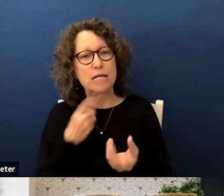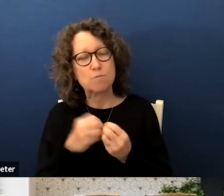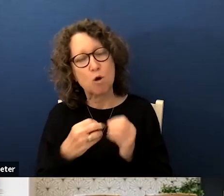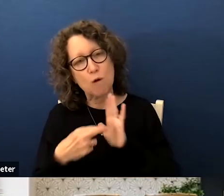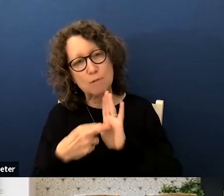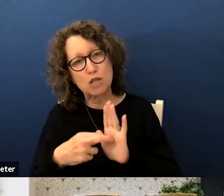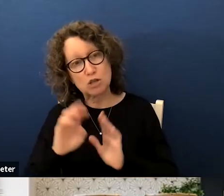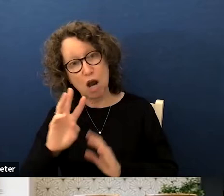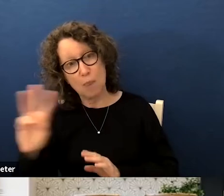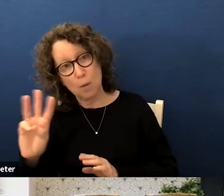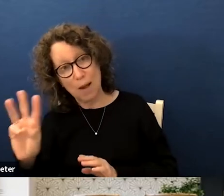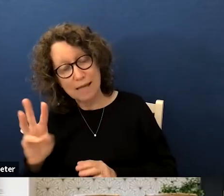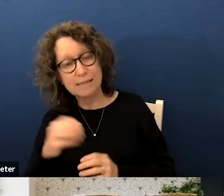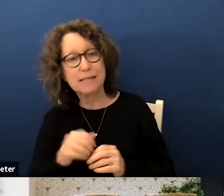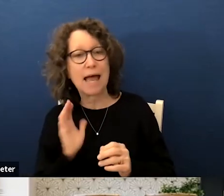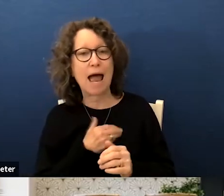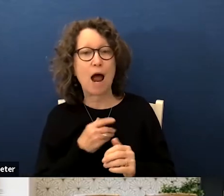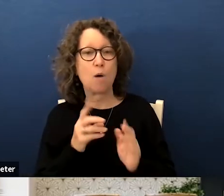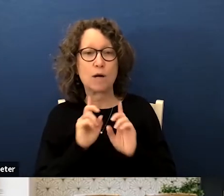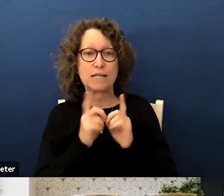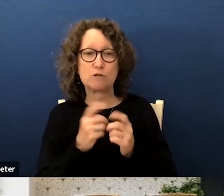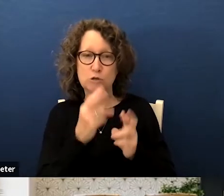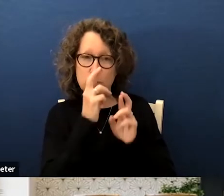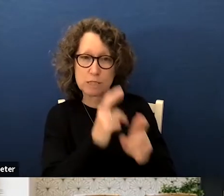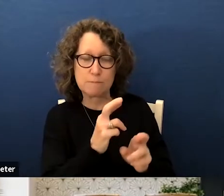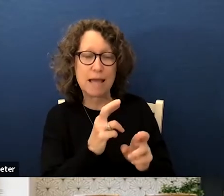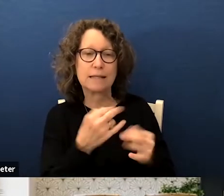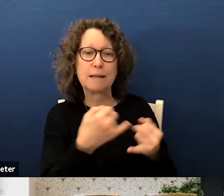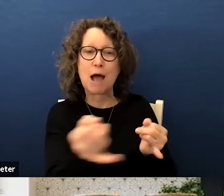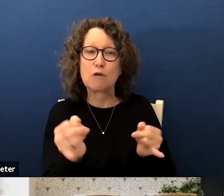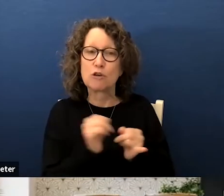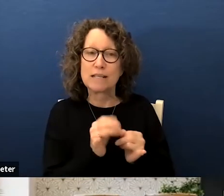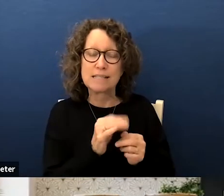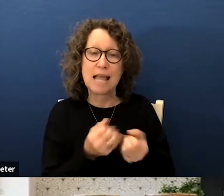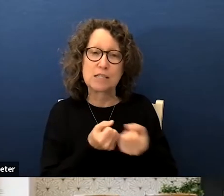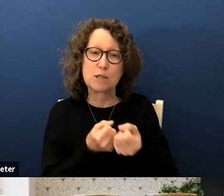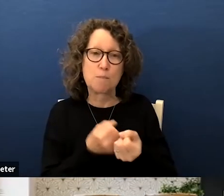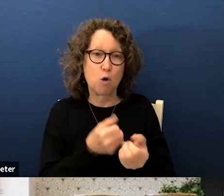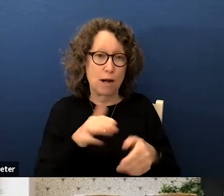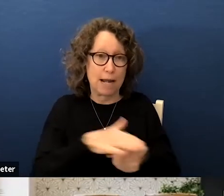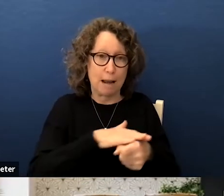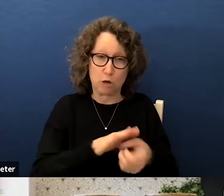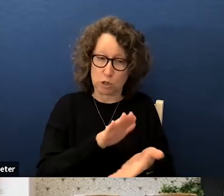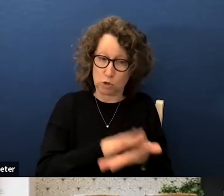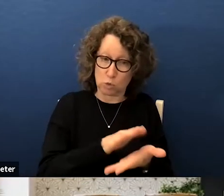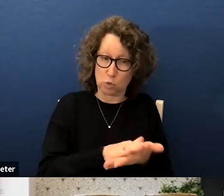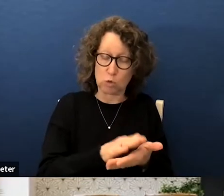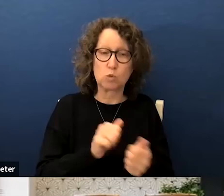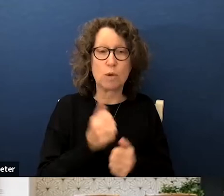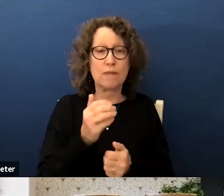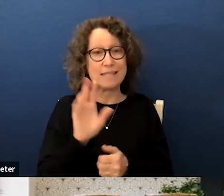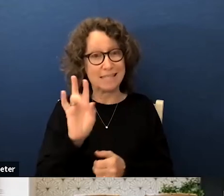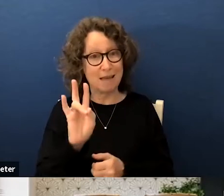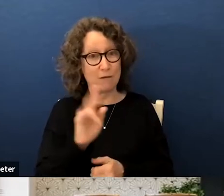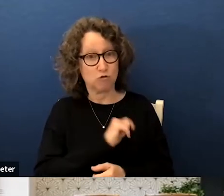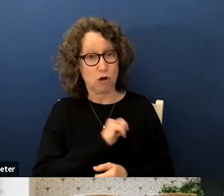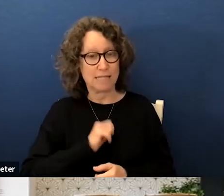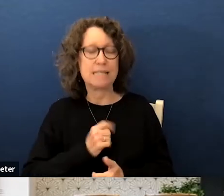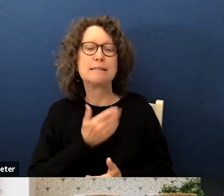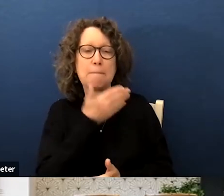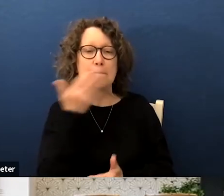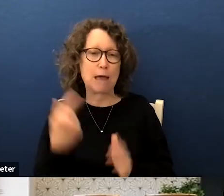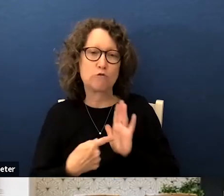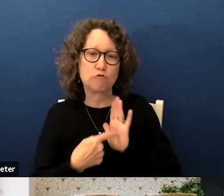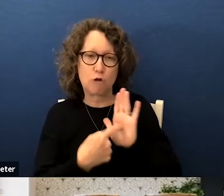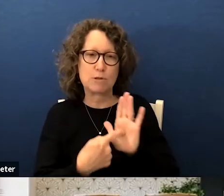not less our district needs to respect neighborhood boundaries and support neighborhood schools with seven trustees there would be better